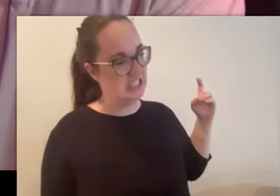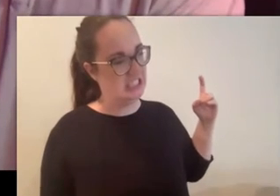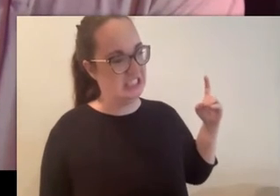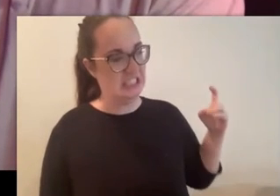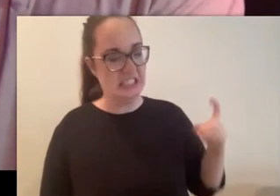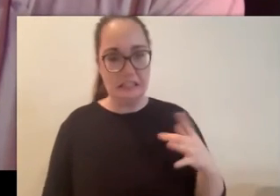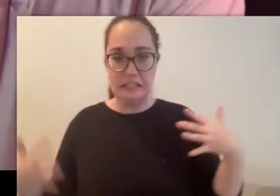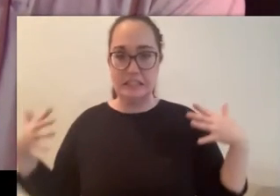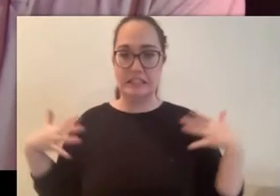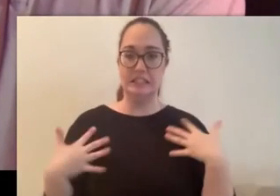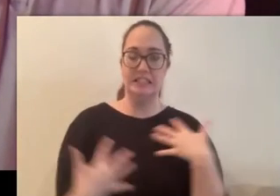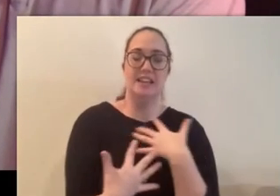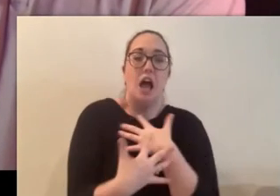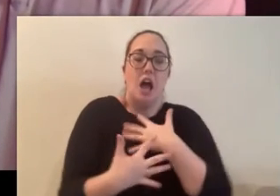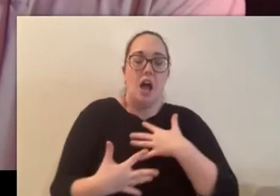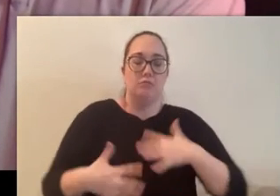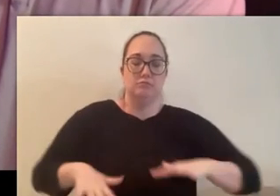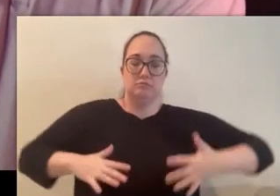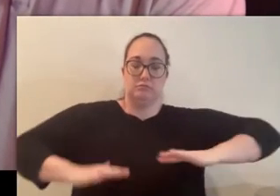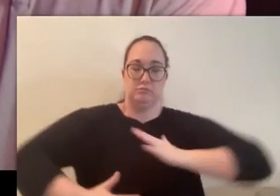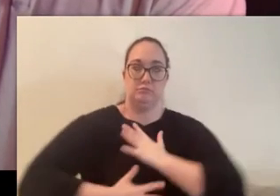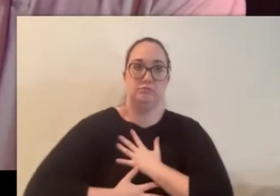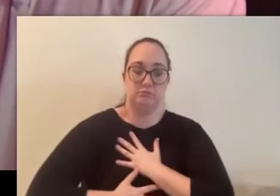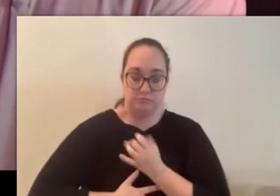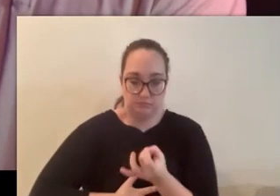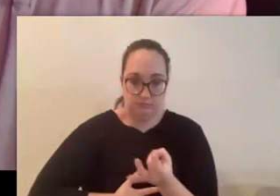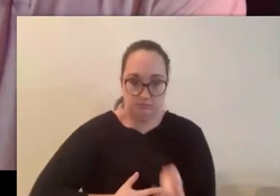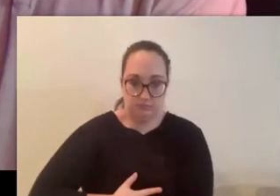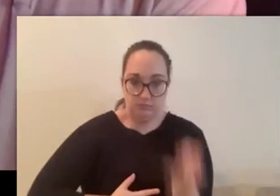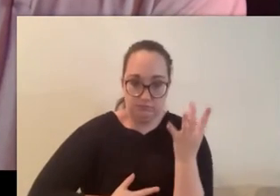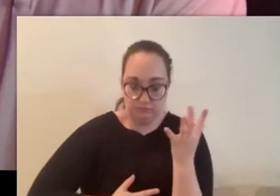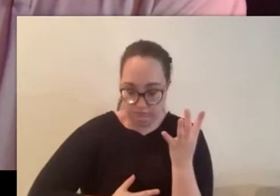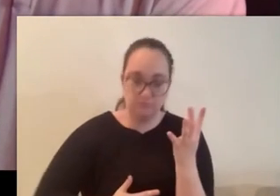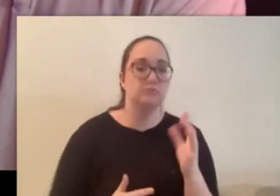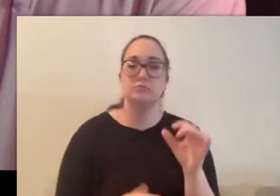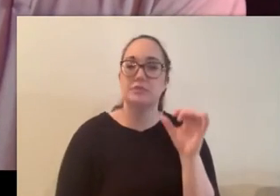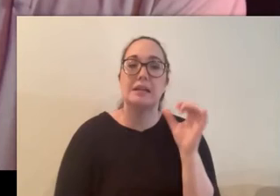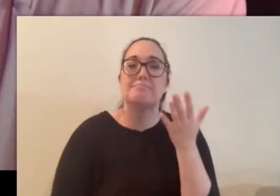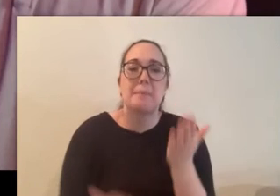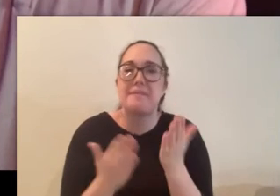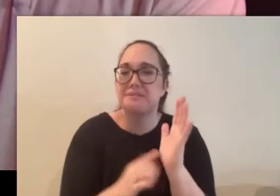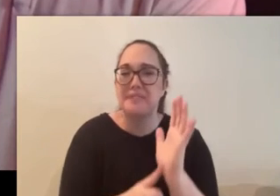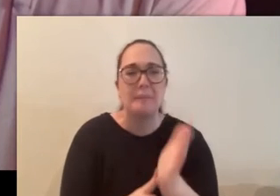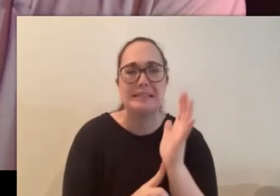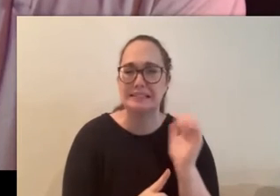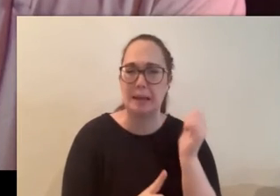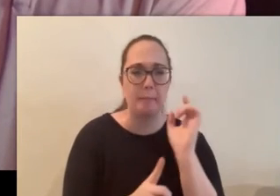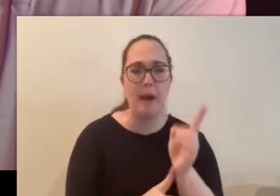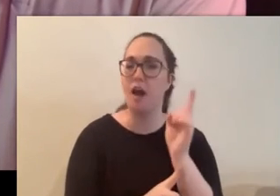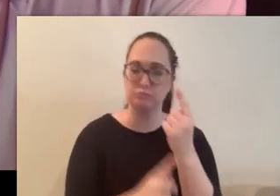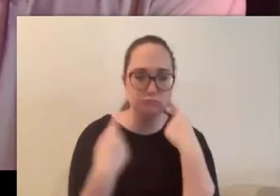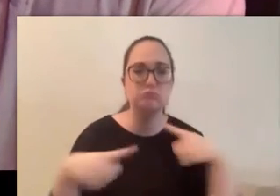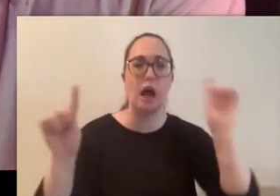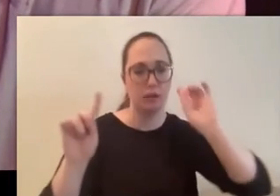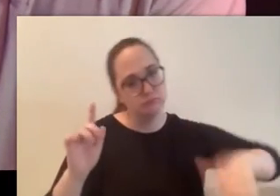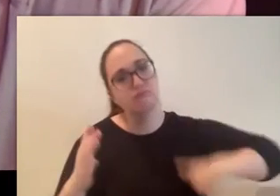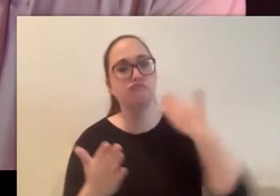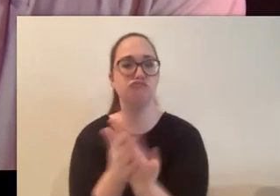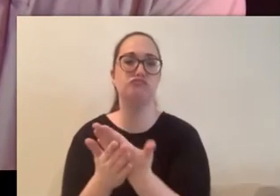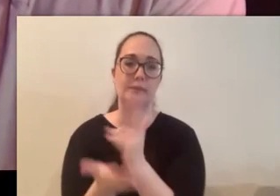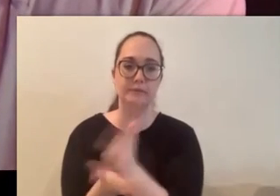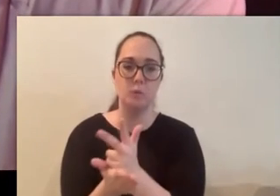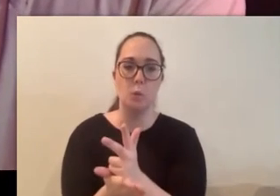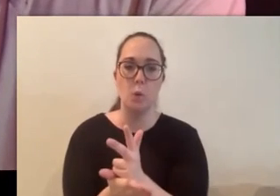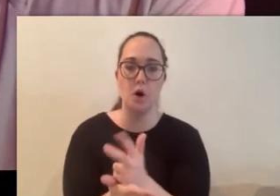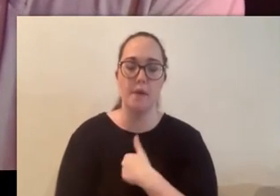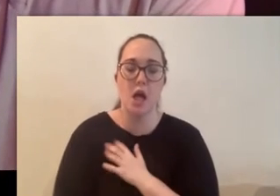exude my body after what felt like an hour but in reality was probably only five or ten minutes i made it to the car park i stopped